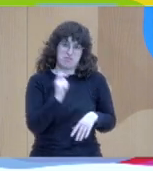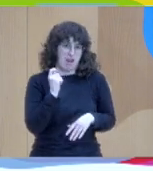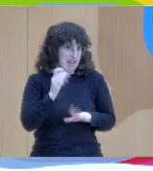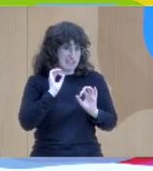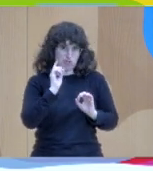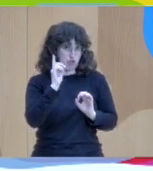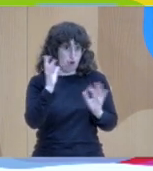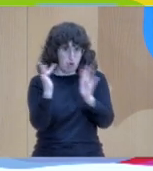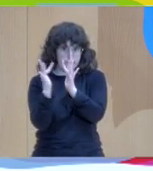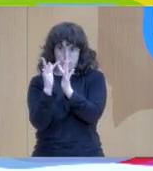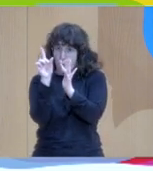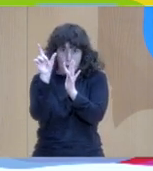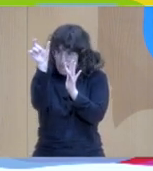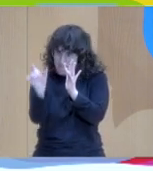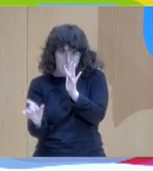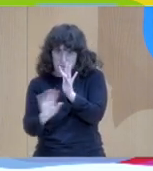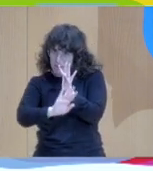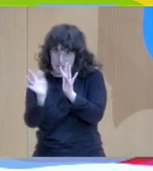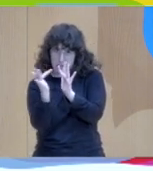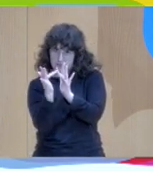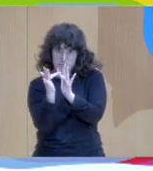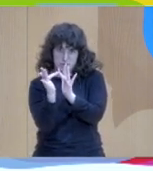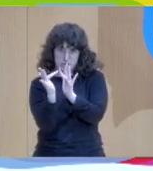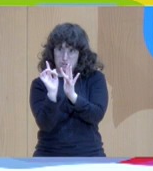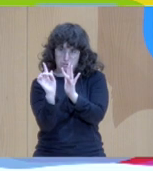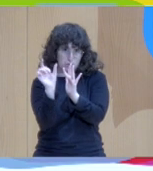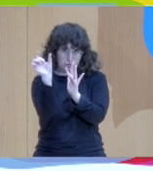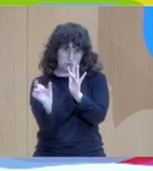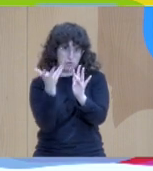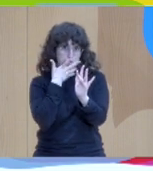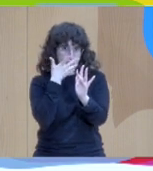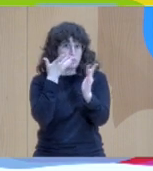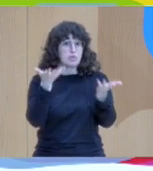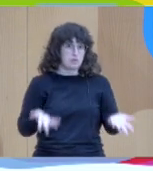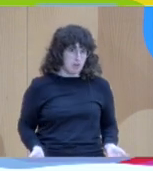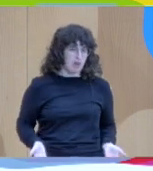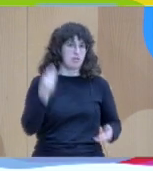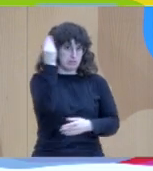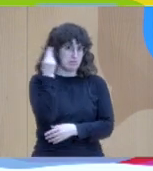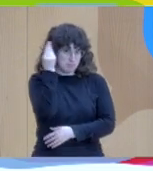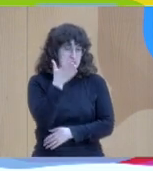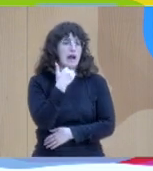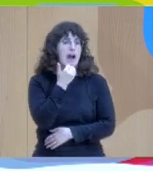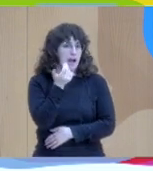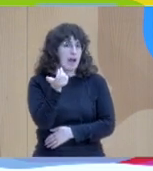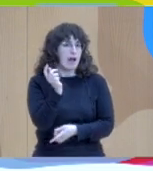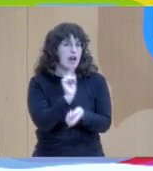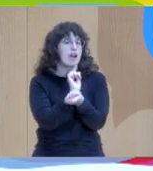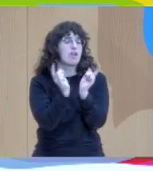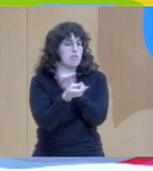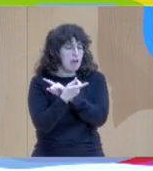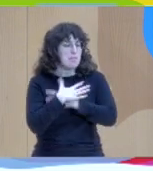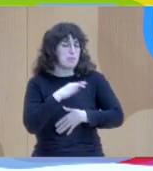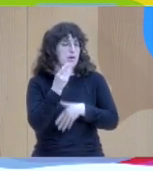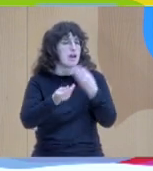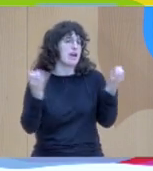be a positive change, but it would be a change. There you have to think, what have I been doing so far? And what would be a change?